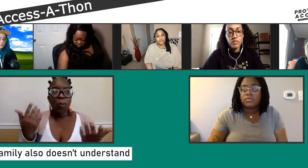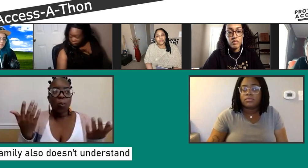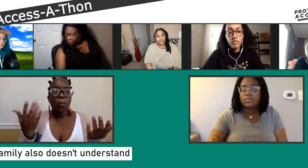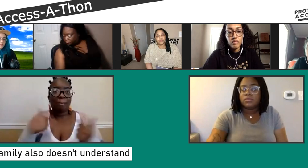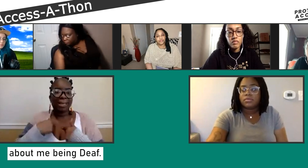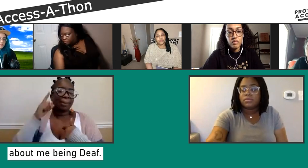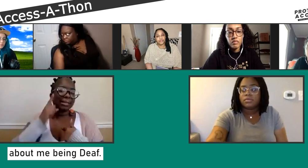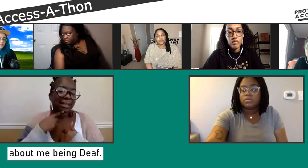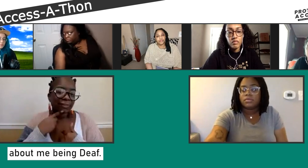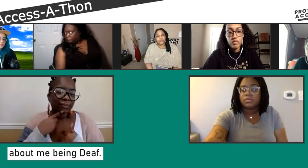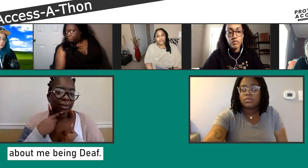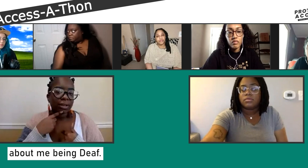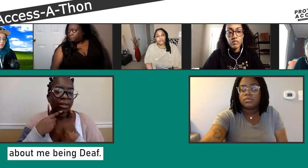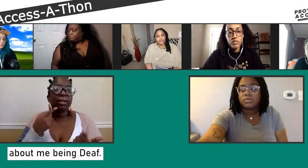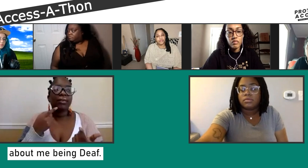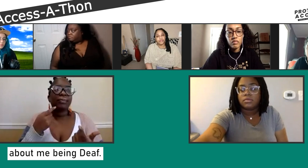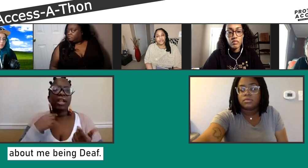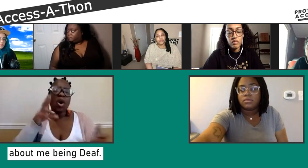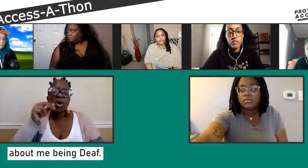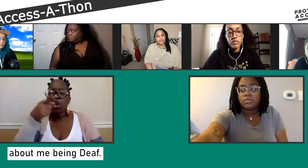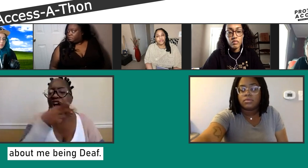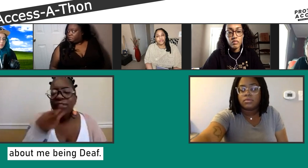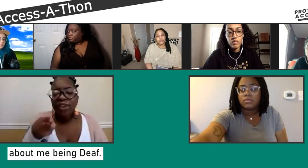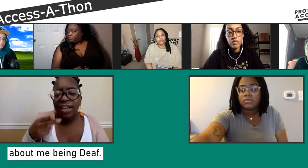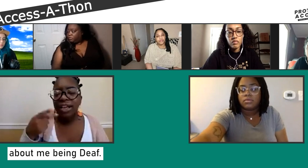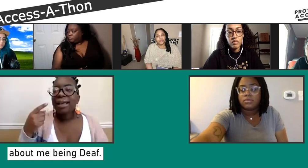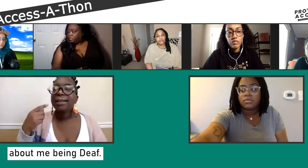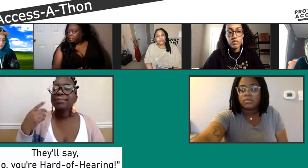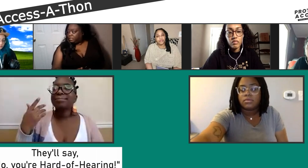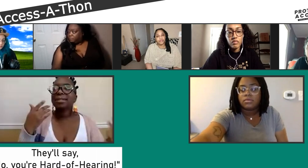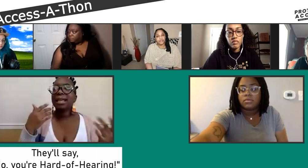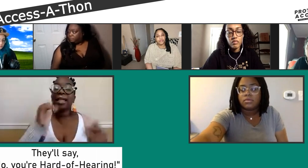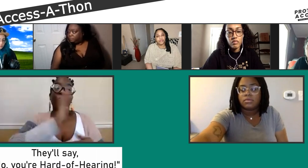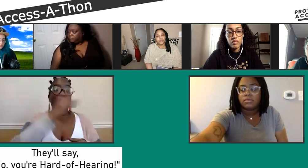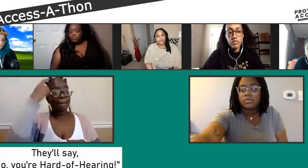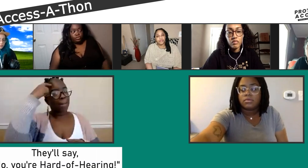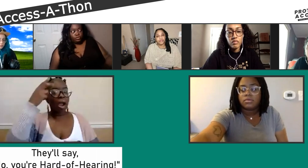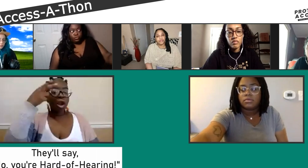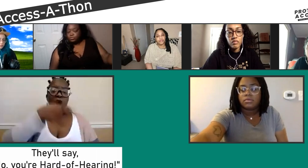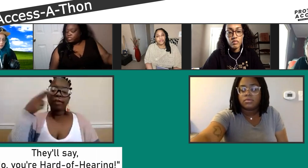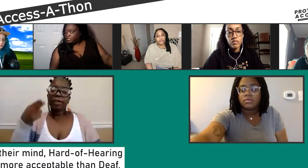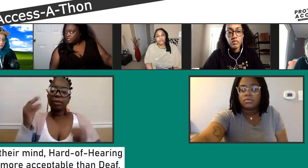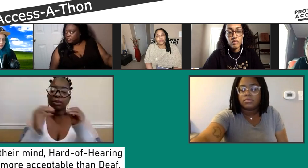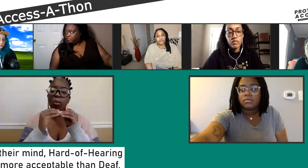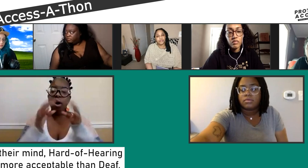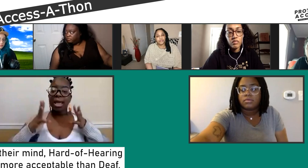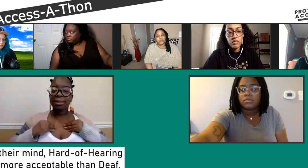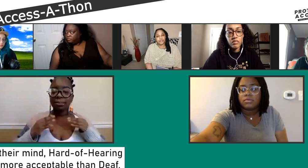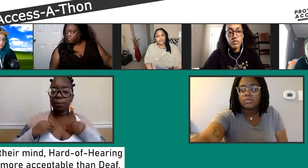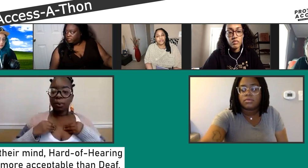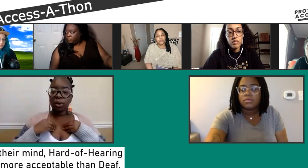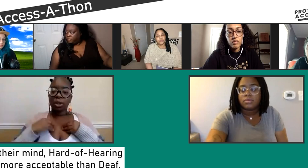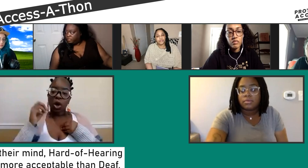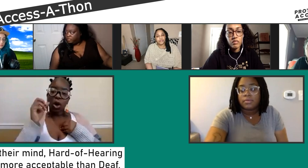And a lot of people don't understand me and me being deaf. No, you're hard of hearing. And when